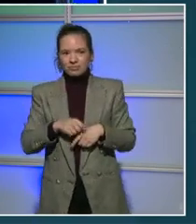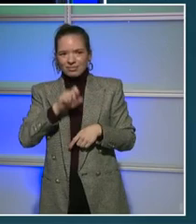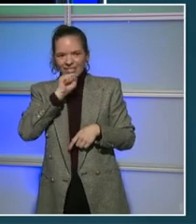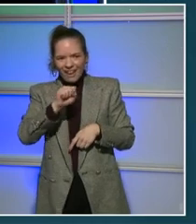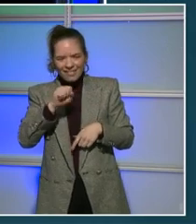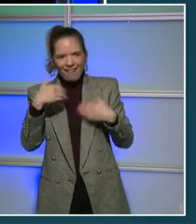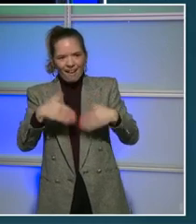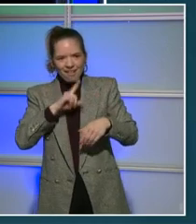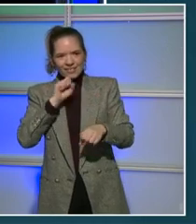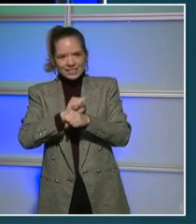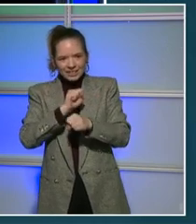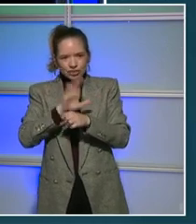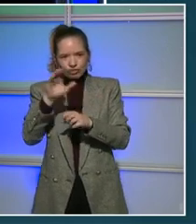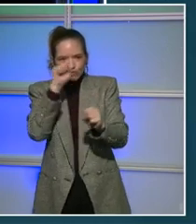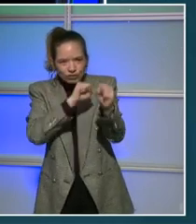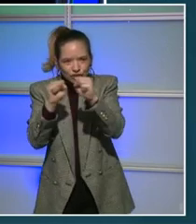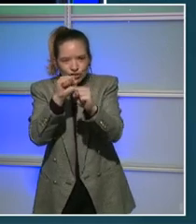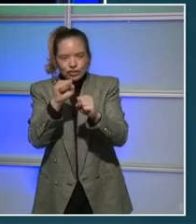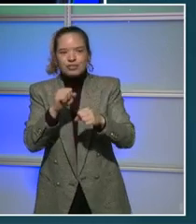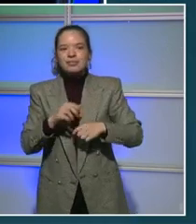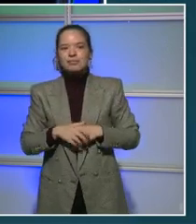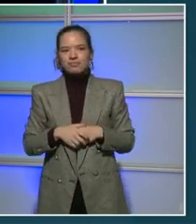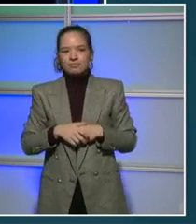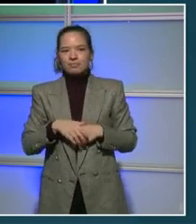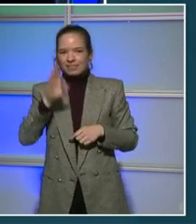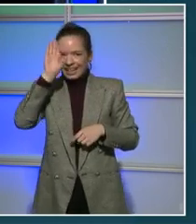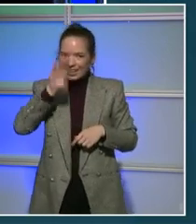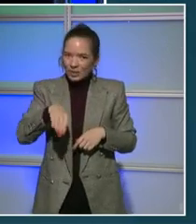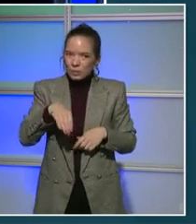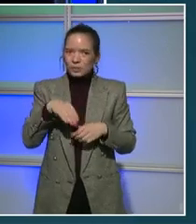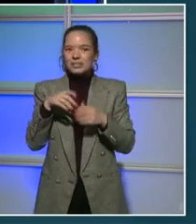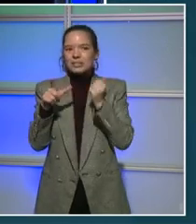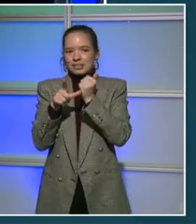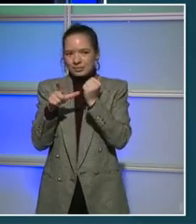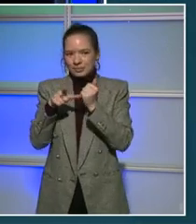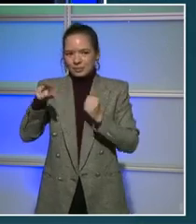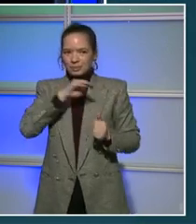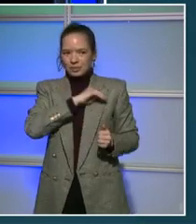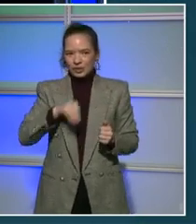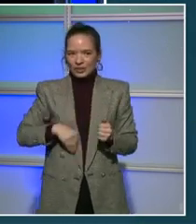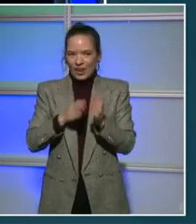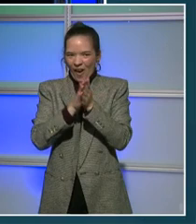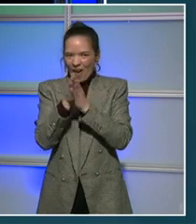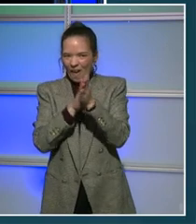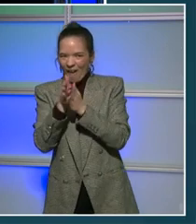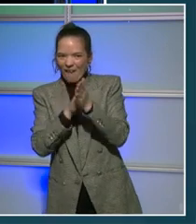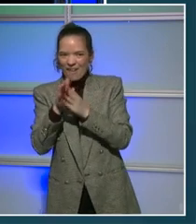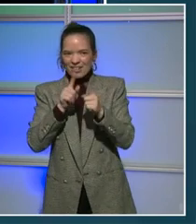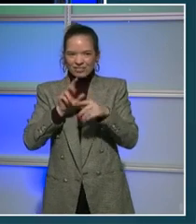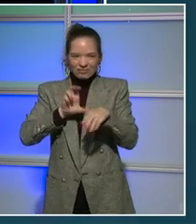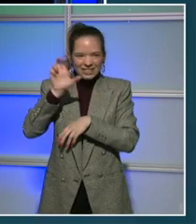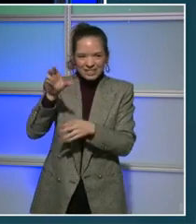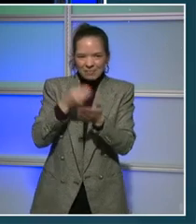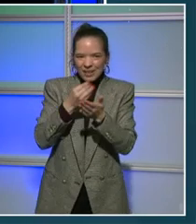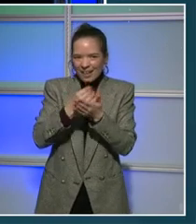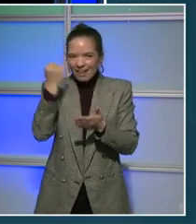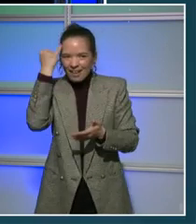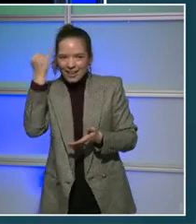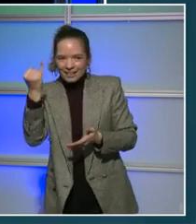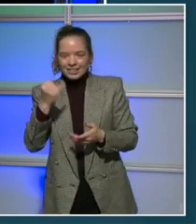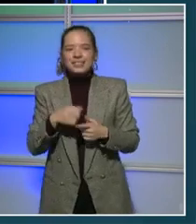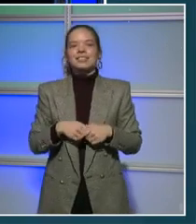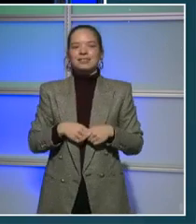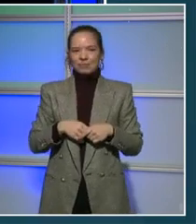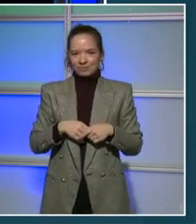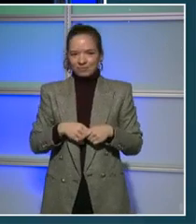our other Deputy Mayors are eager for their pitches, so we're going to go next to Deputy Mayor for Health and Human Services Wayne Turnage and Deputy Mayor for Public Safety